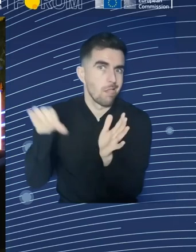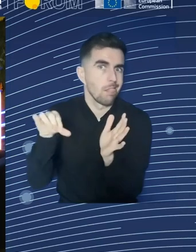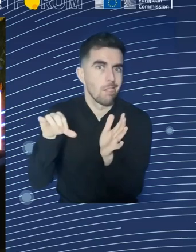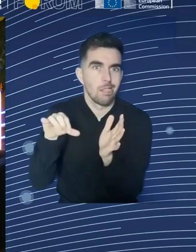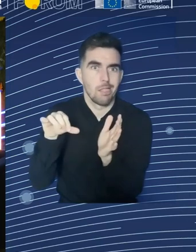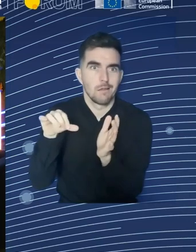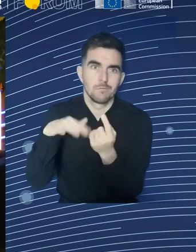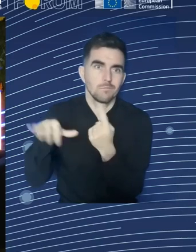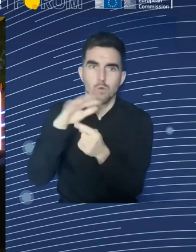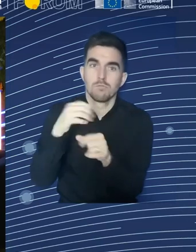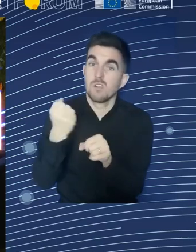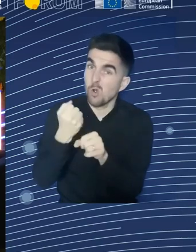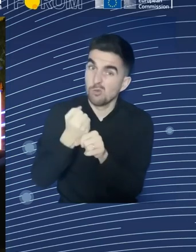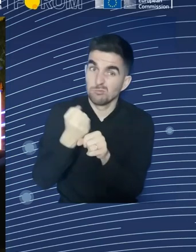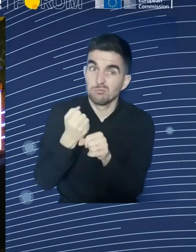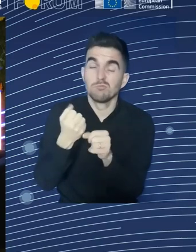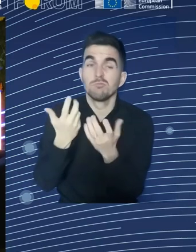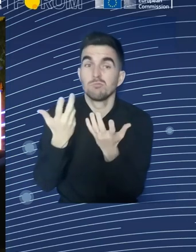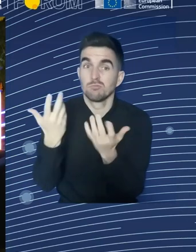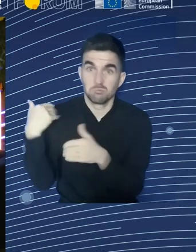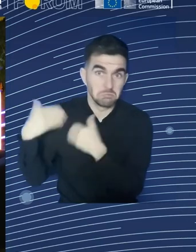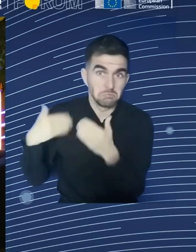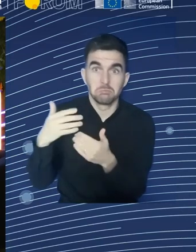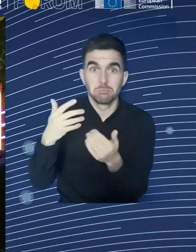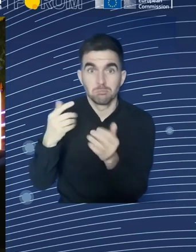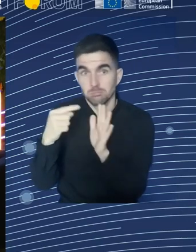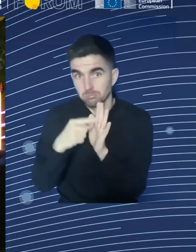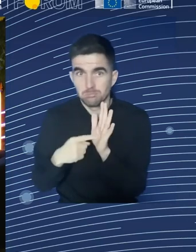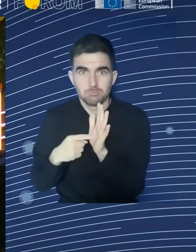Kenneth, perhaps you would have a go at answering that.